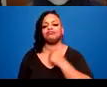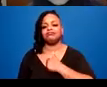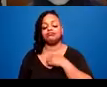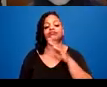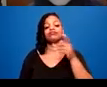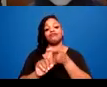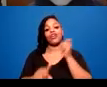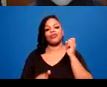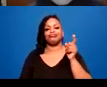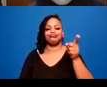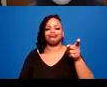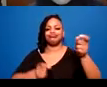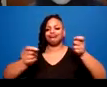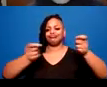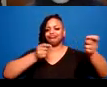Oregon.